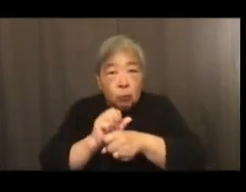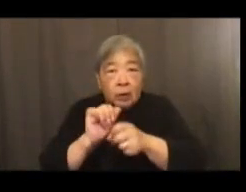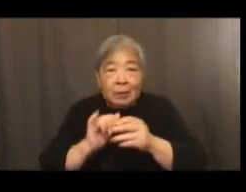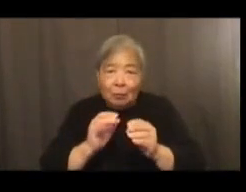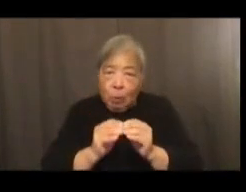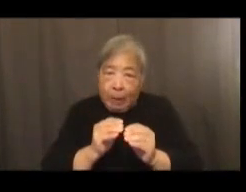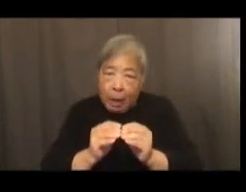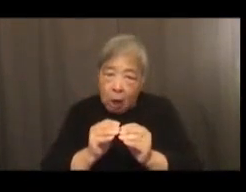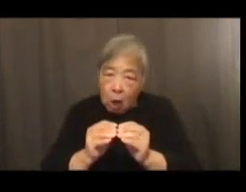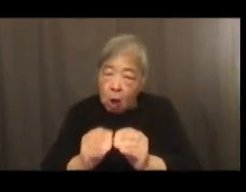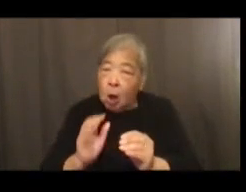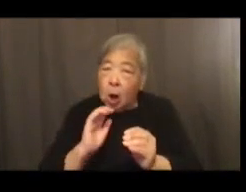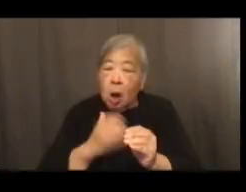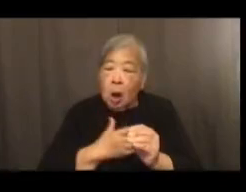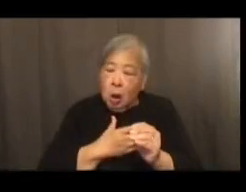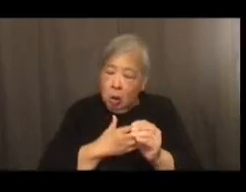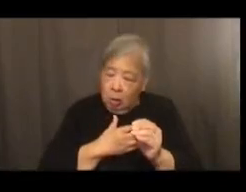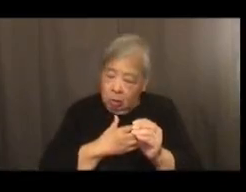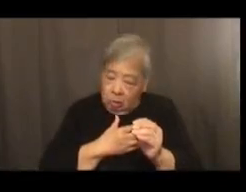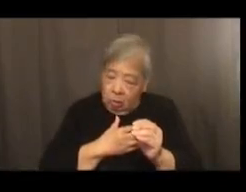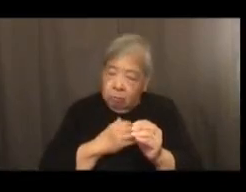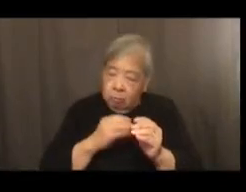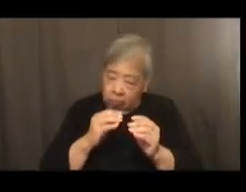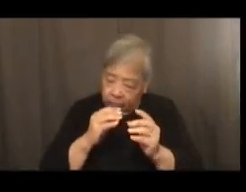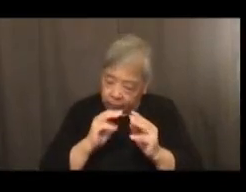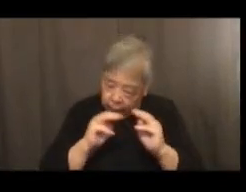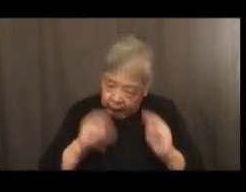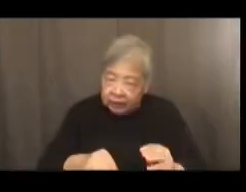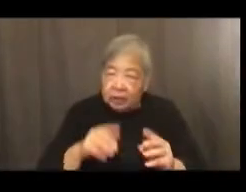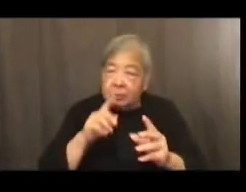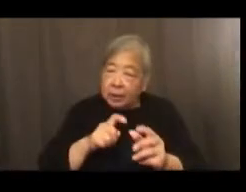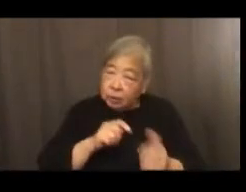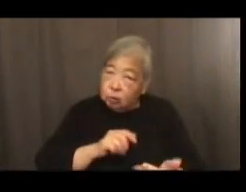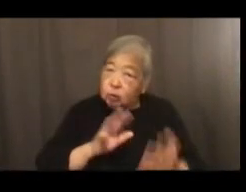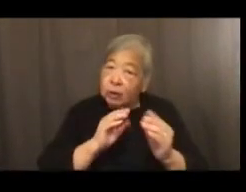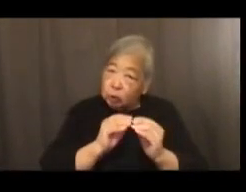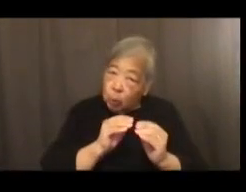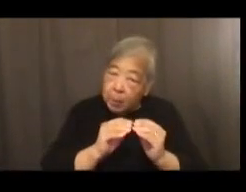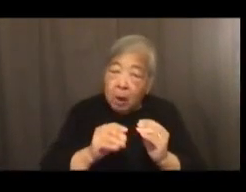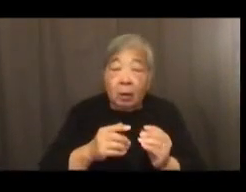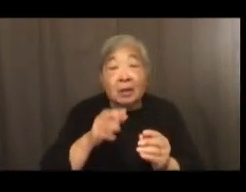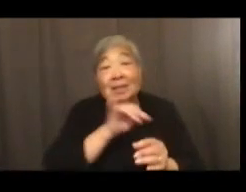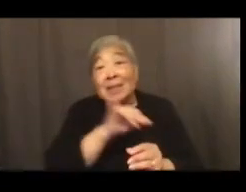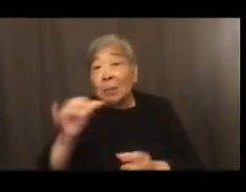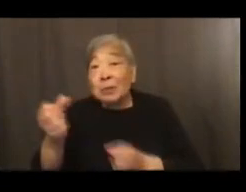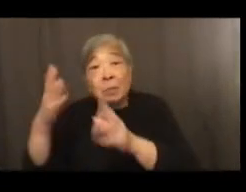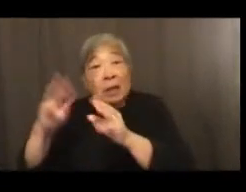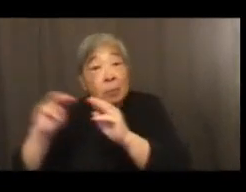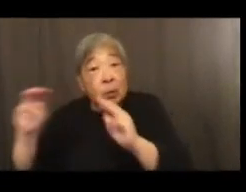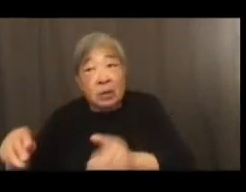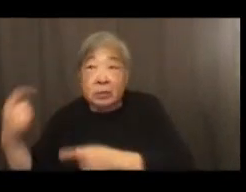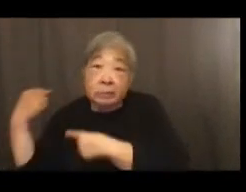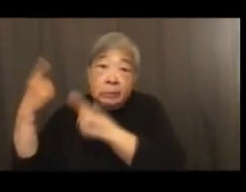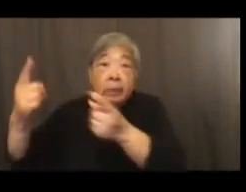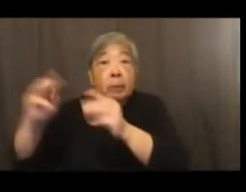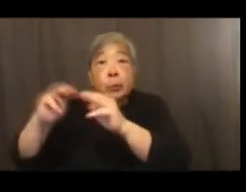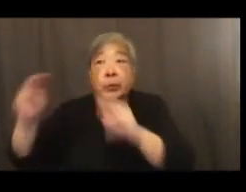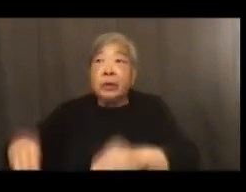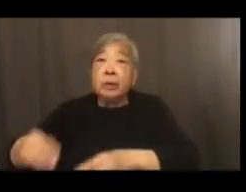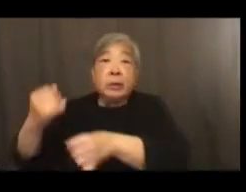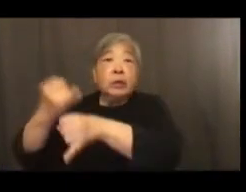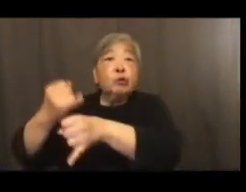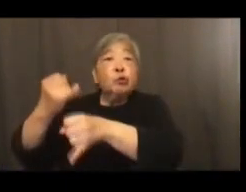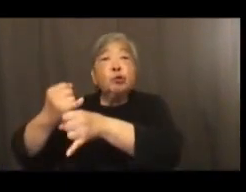institution has to come to grips with. How it has, like many museums, they functioned as institutions of extraction,